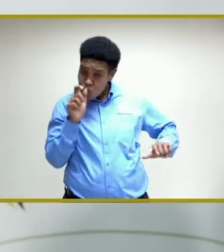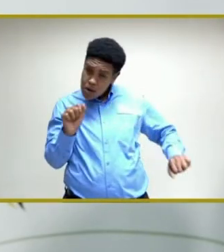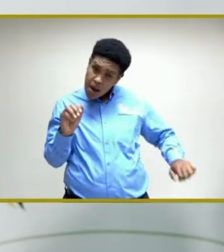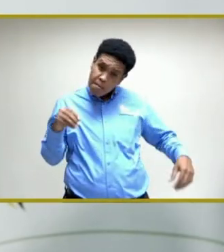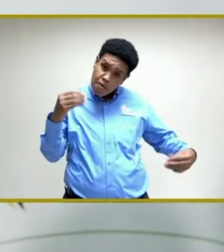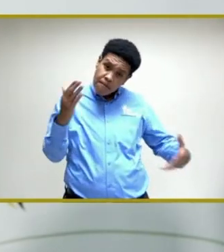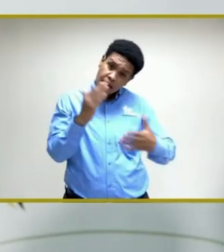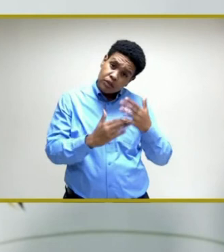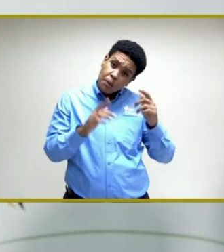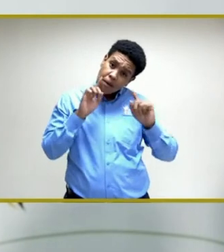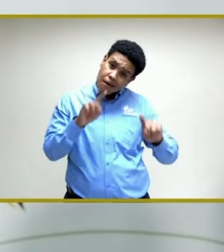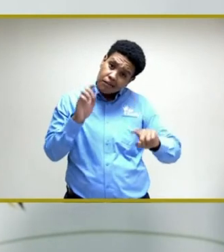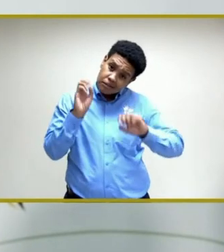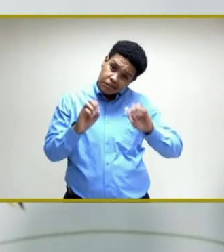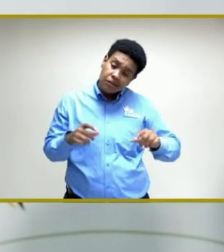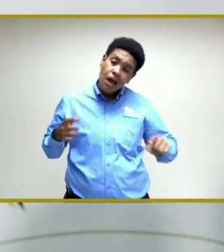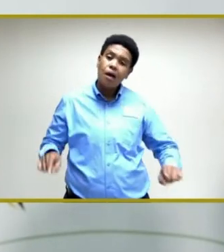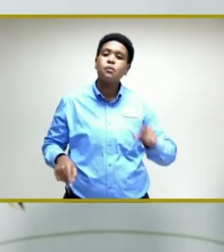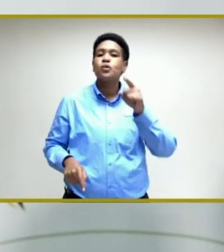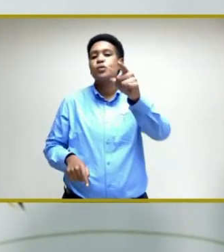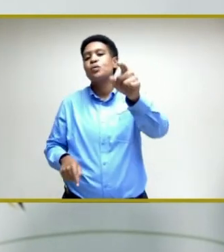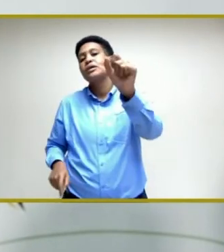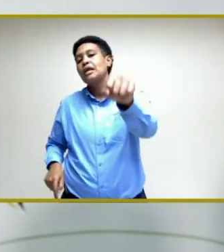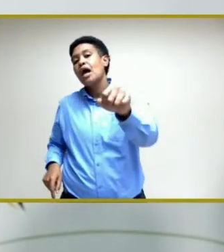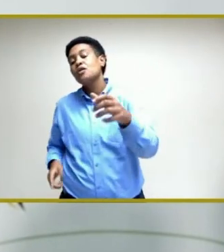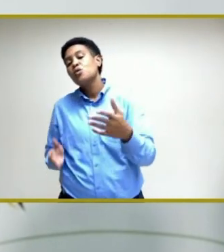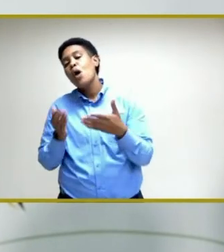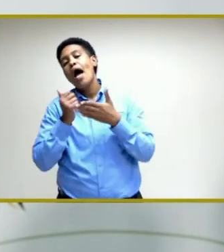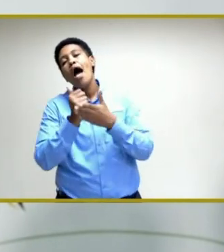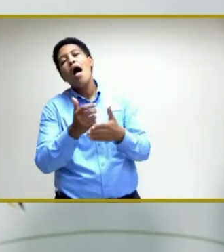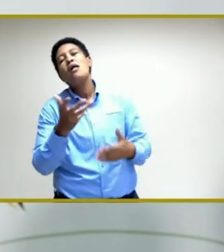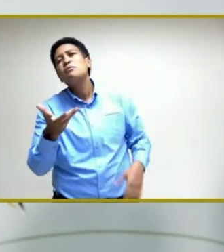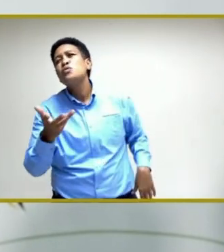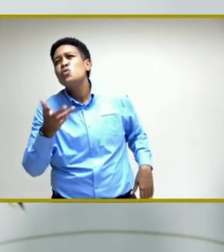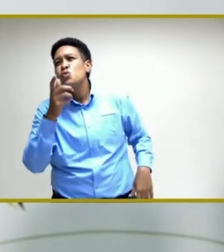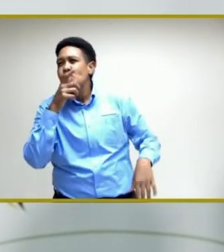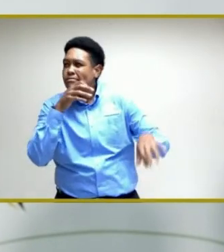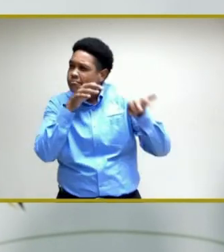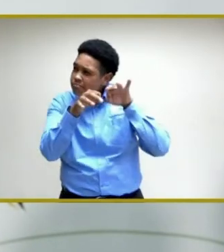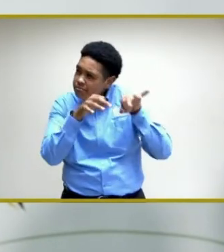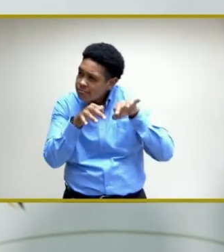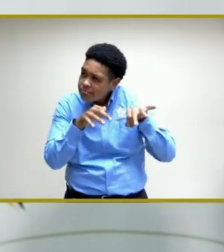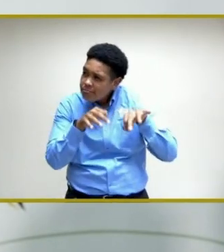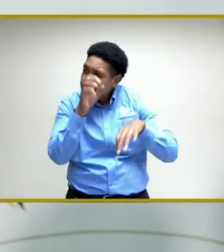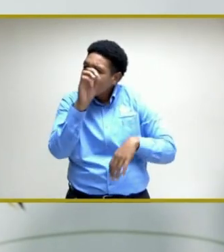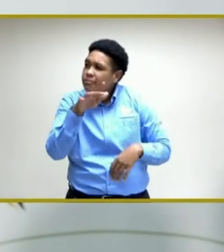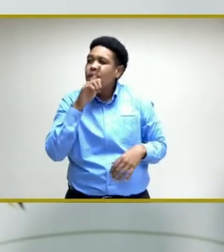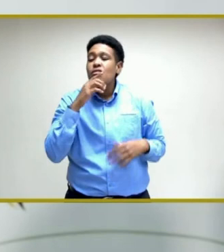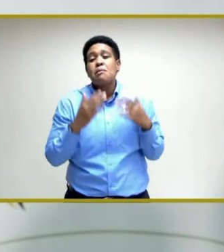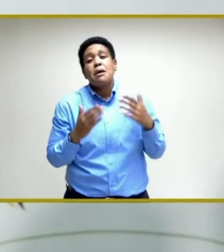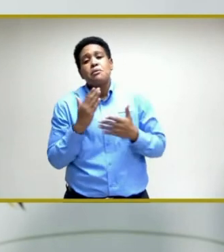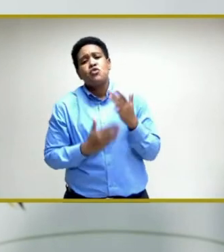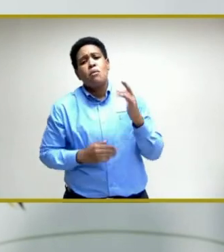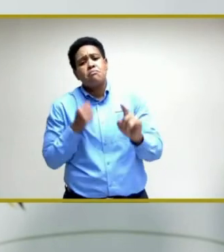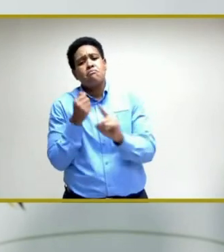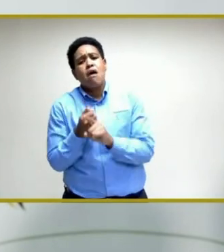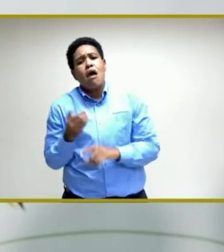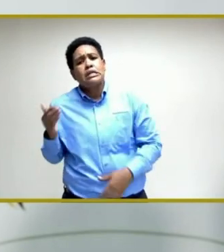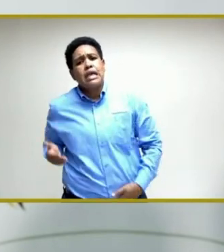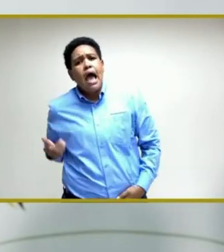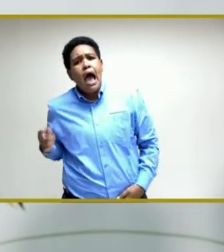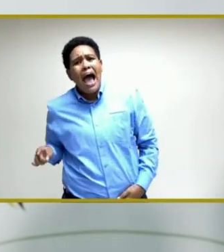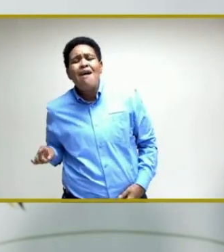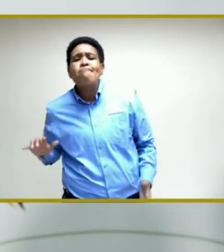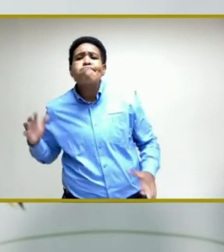some of the answers to you, you know, to help to point out that there may be effects, but, you know,